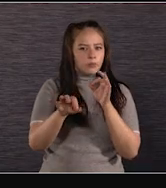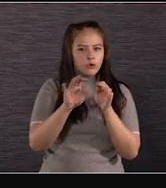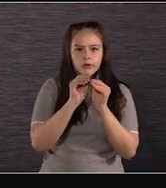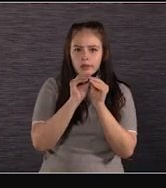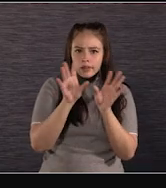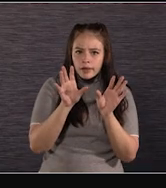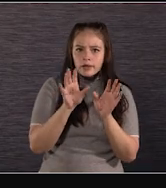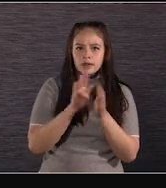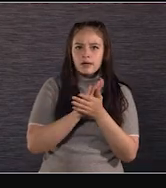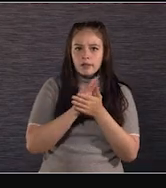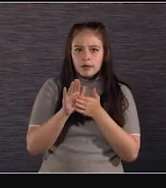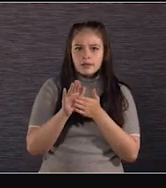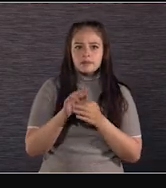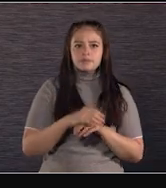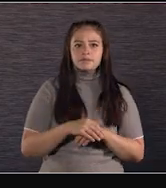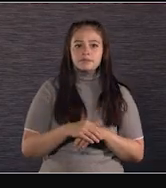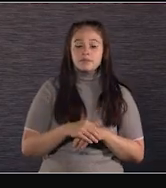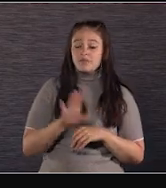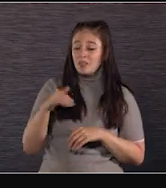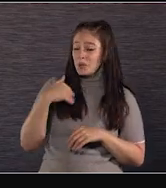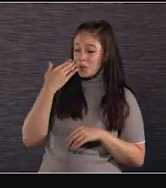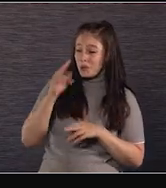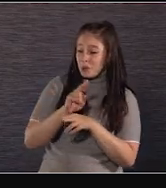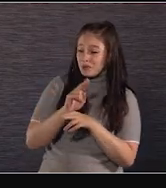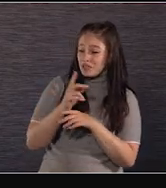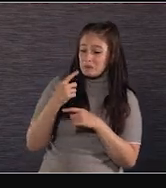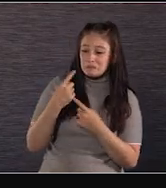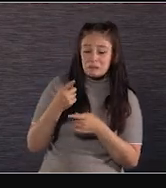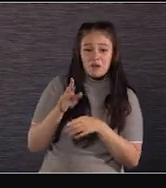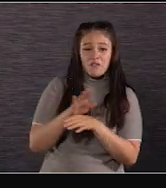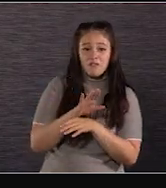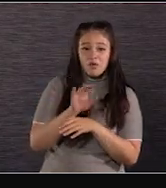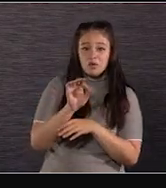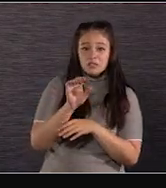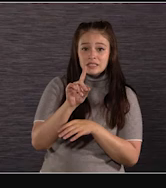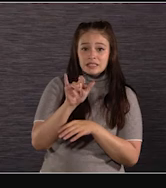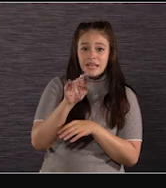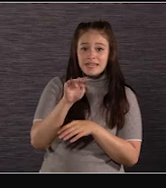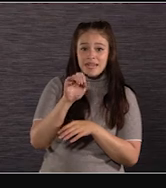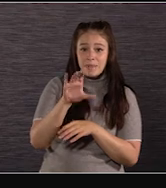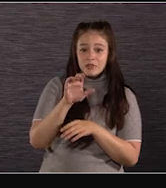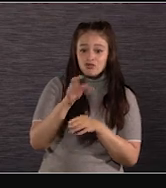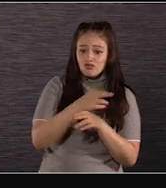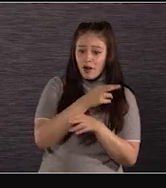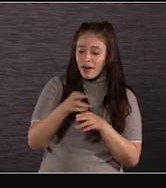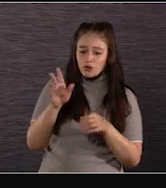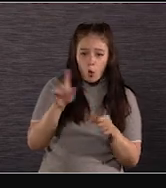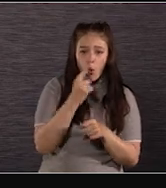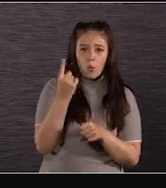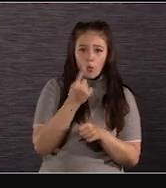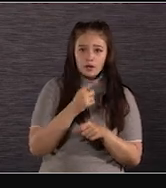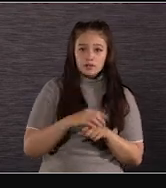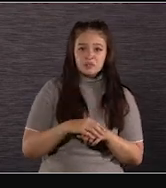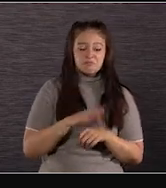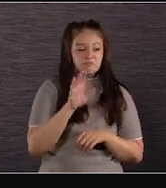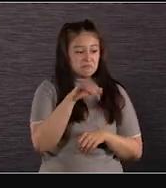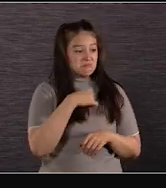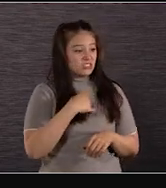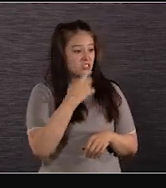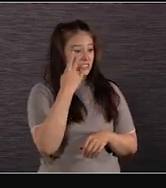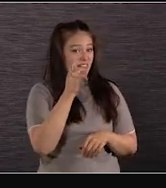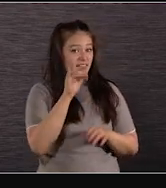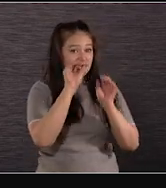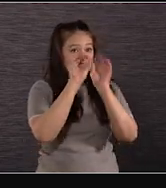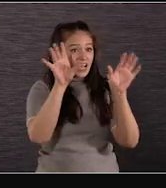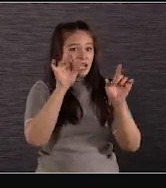possibly can. You know, we're using the full dynamic range all the time, almost always. It's heavily, heavily overcast. But, you know, that sky, normally that sky